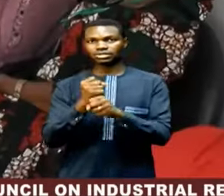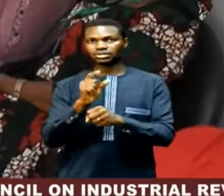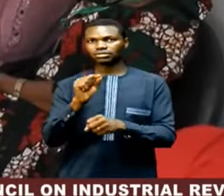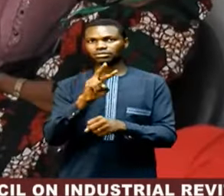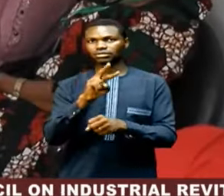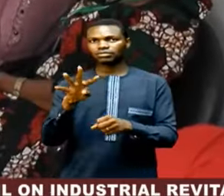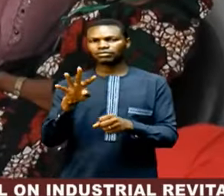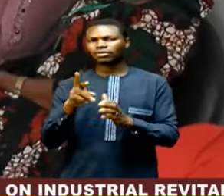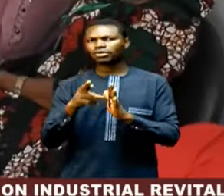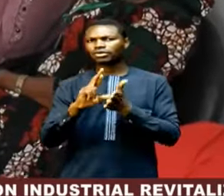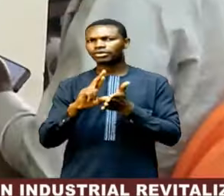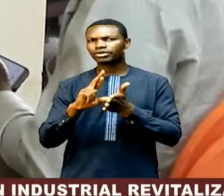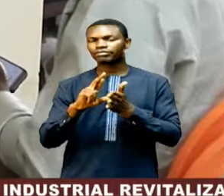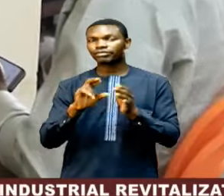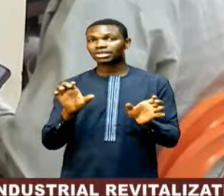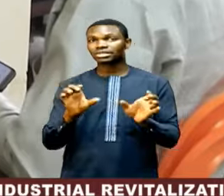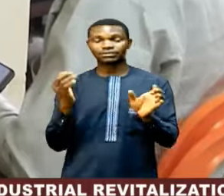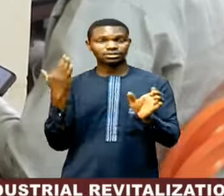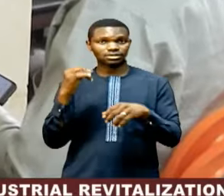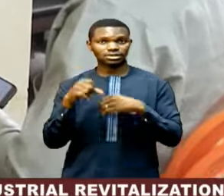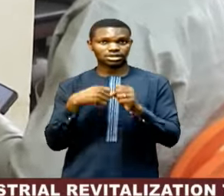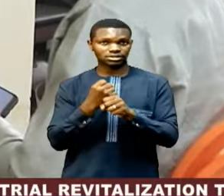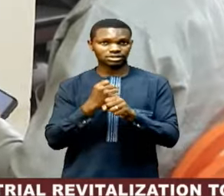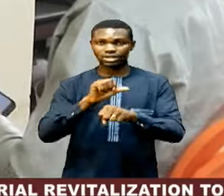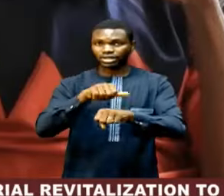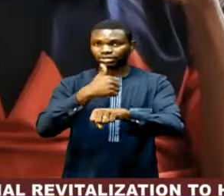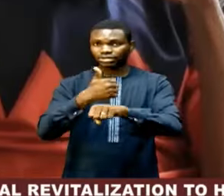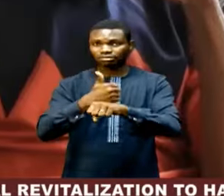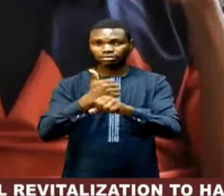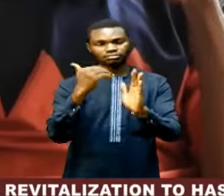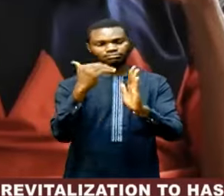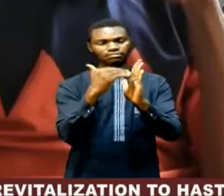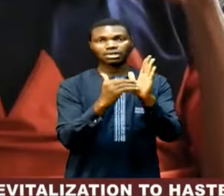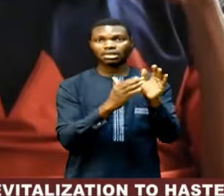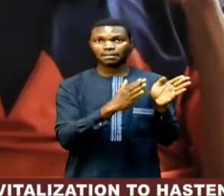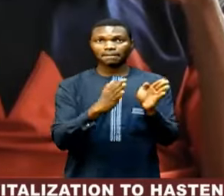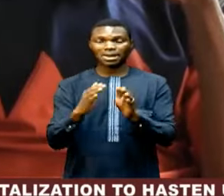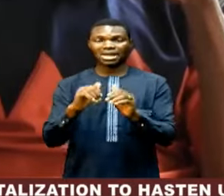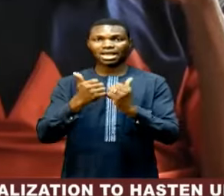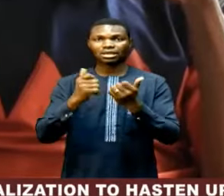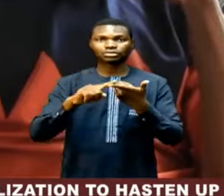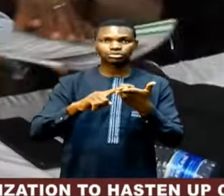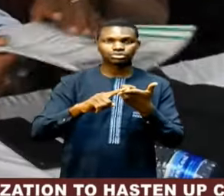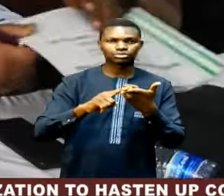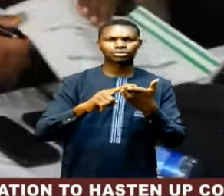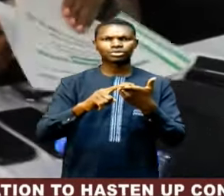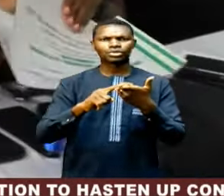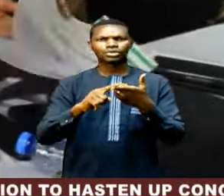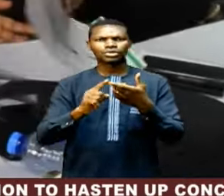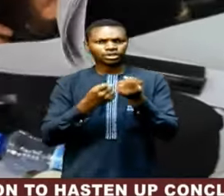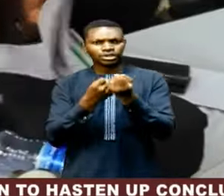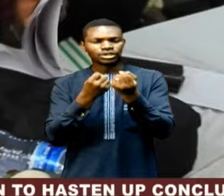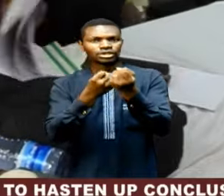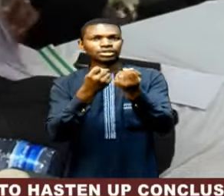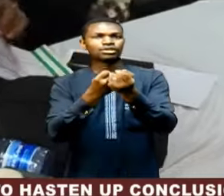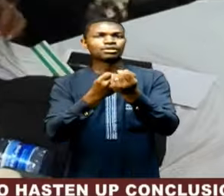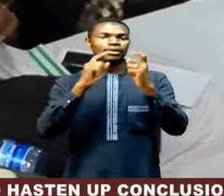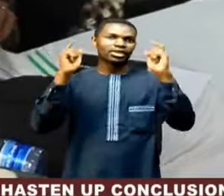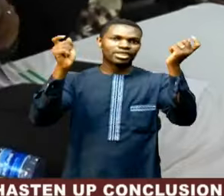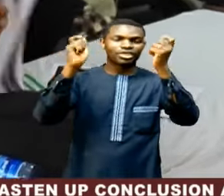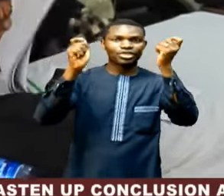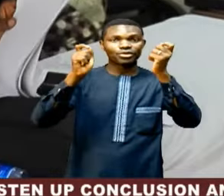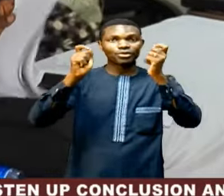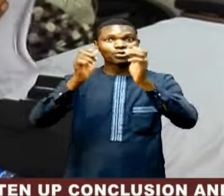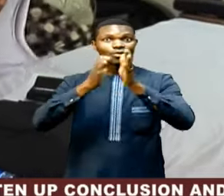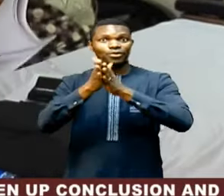activities in the outgoing year and setting agenda on how to sustain the winning tempo of the party in the new year. The